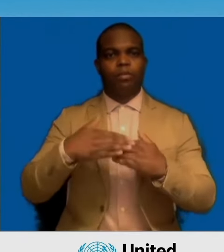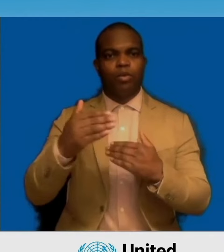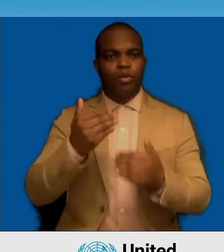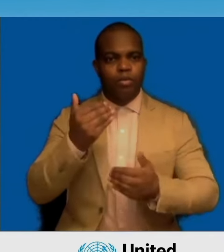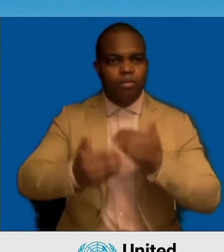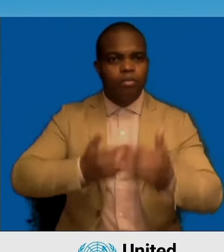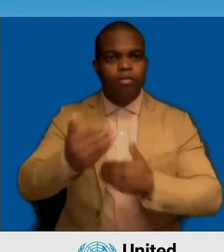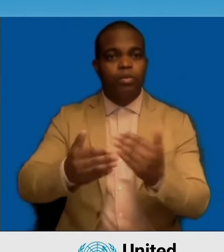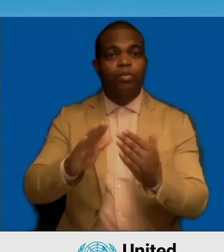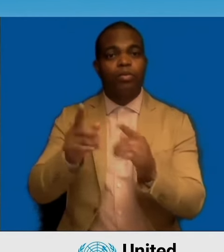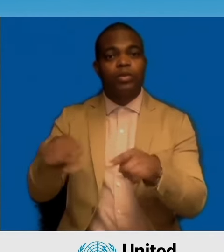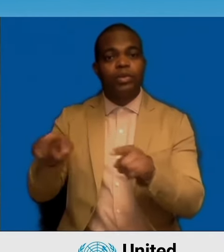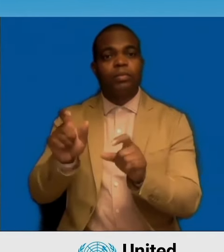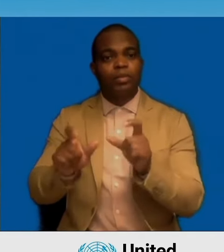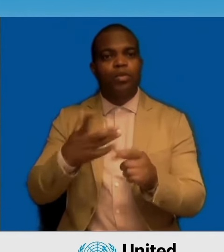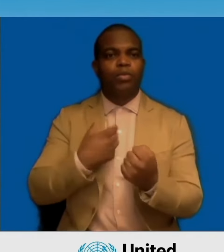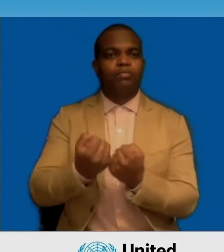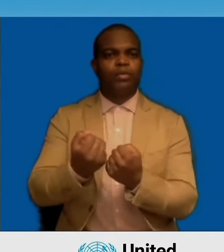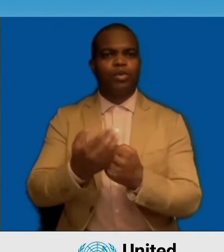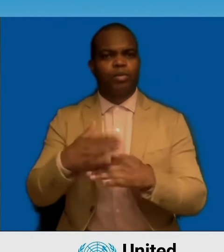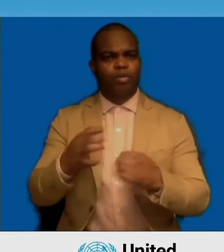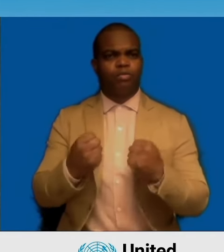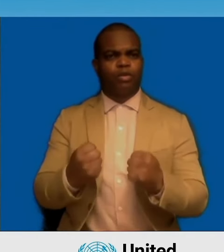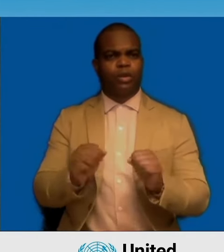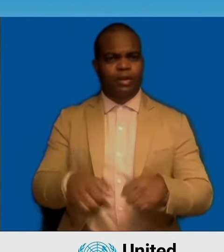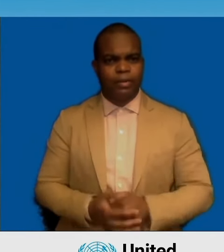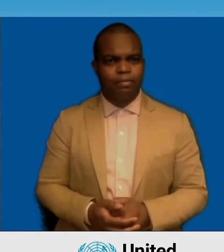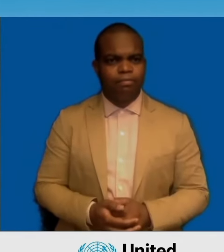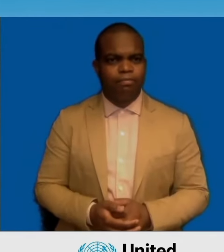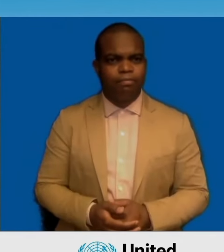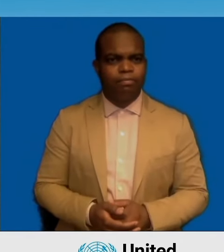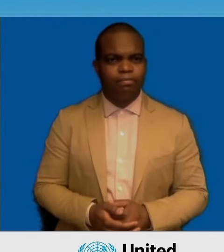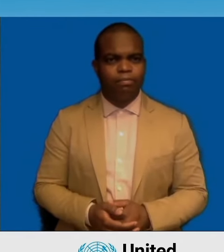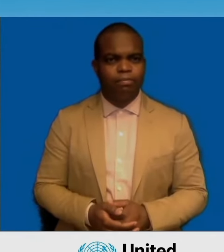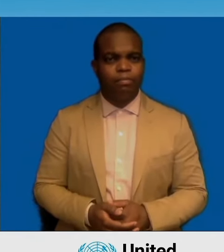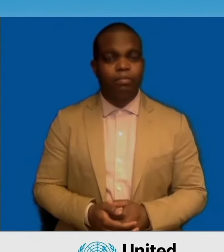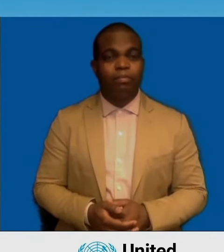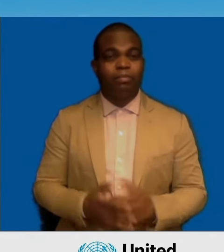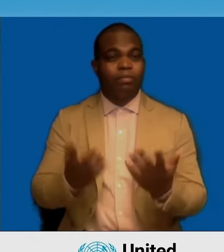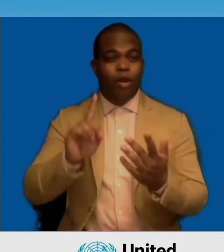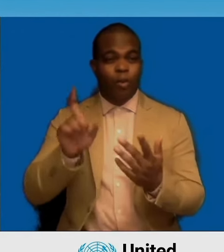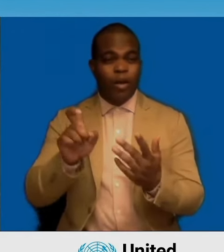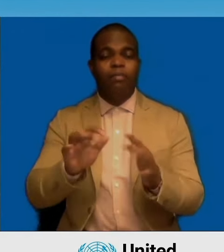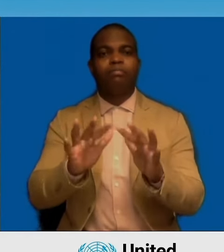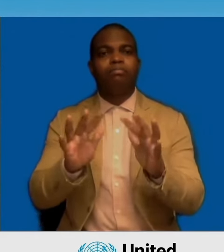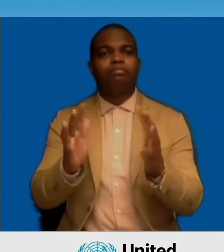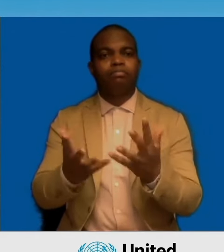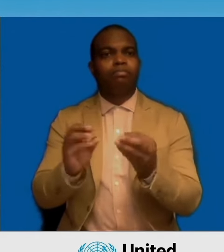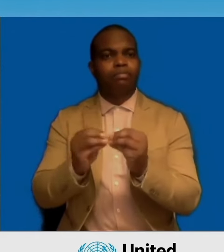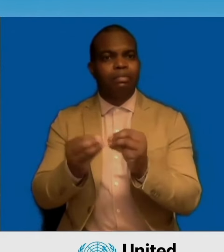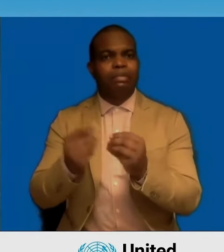in these moments of complex crisis, conflicts, as well as climate change. The Philippines welcomes the Pact for the Future,